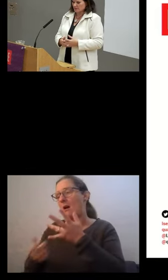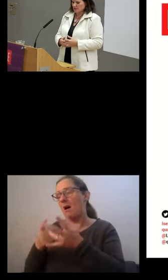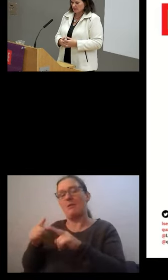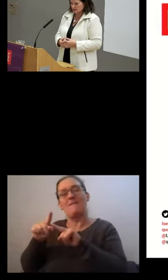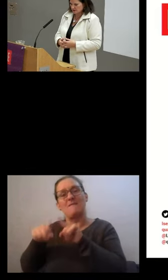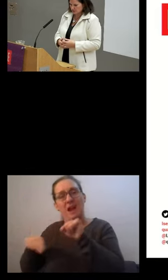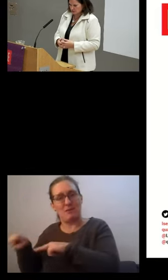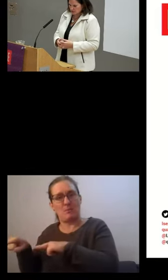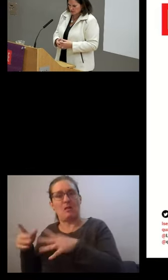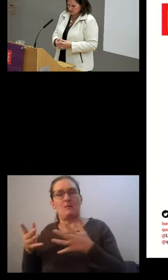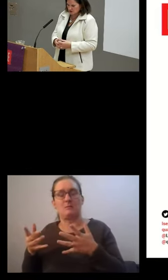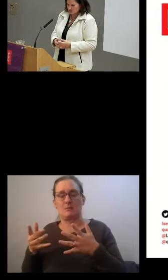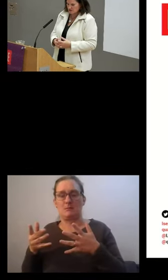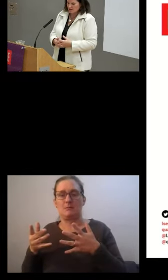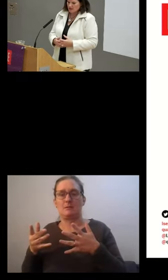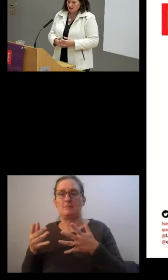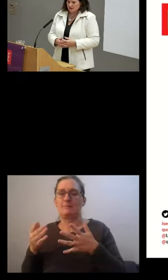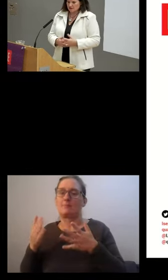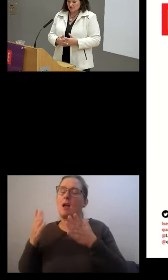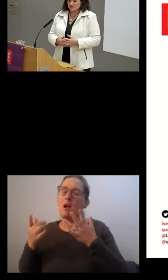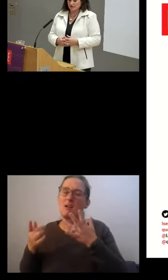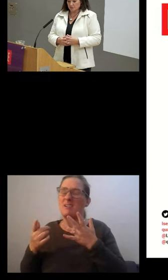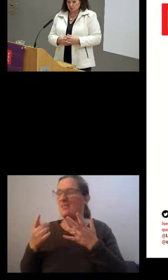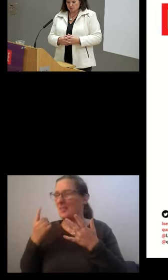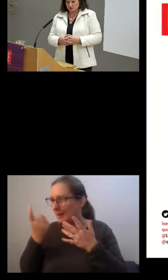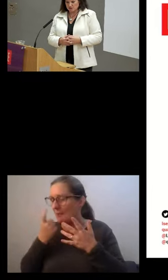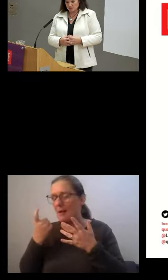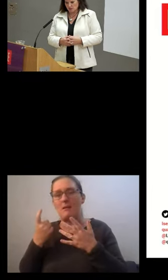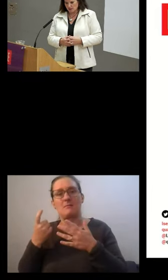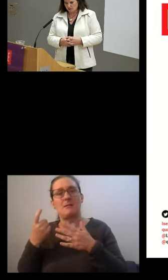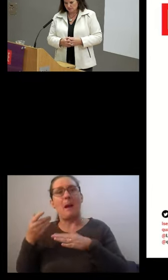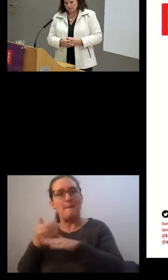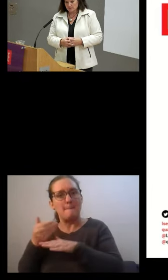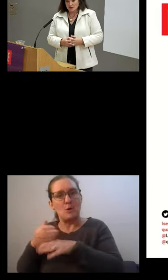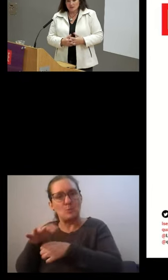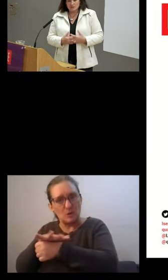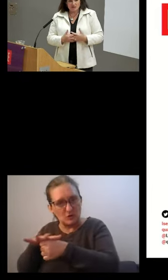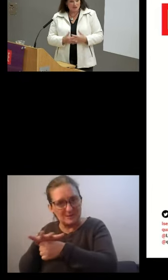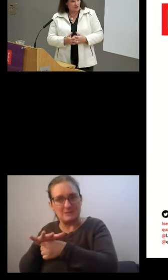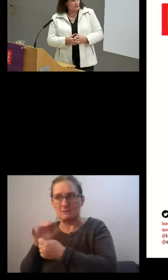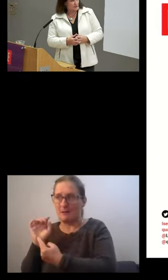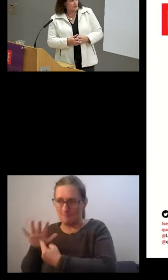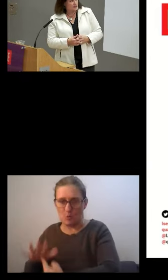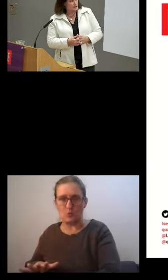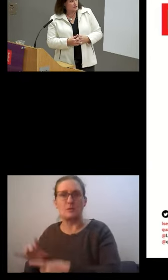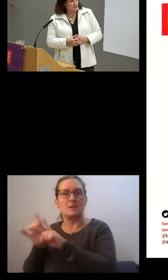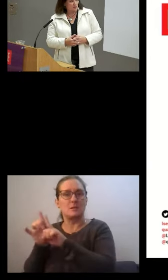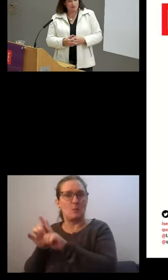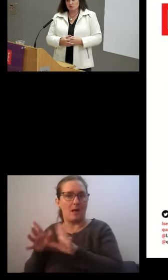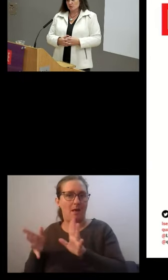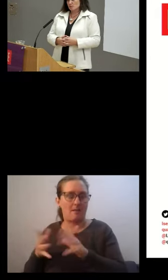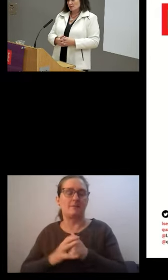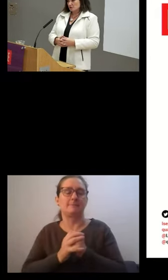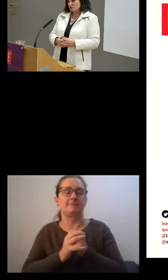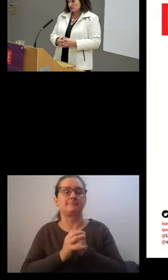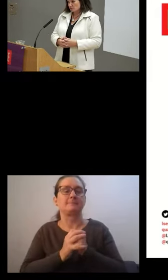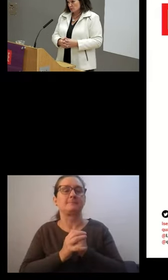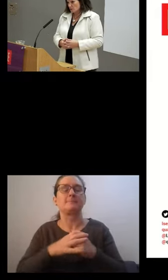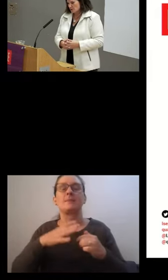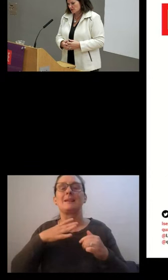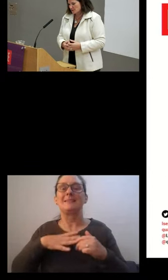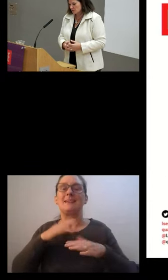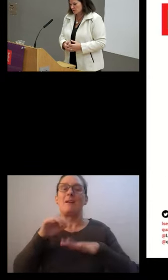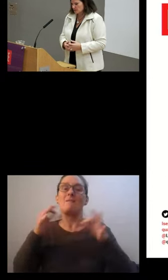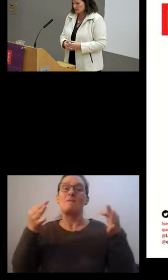and other employment conditions that are very important as well. My suggestion is to establish formal measures